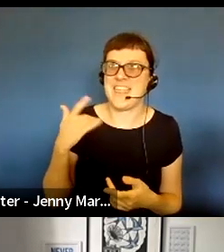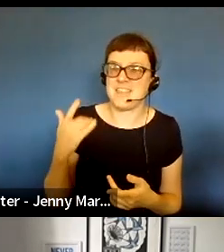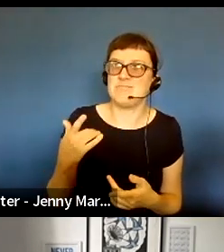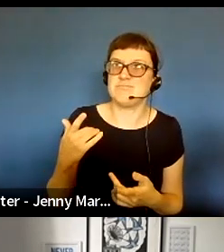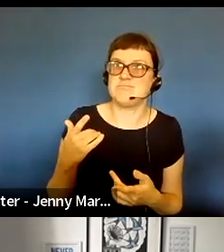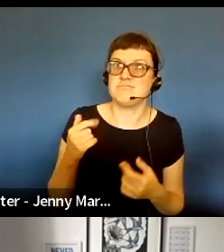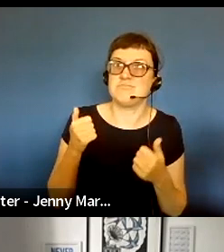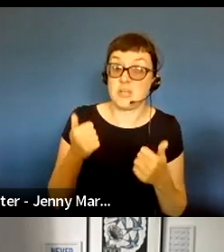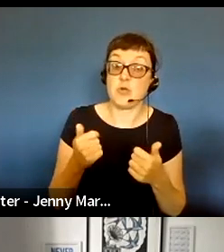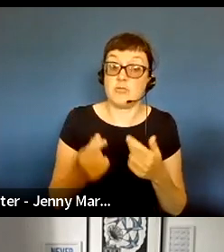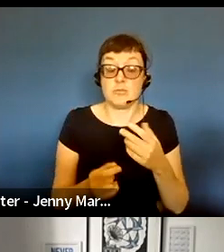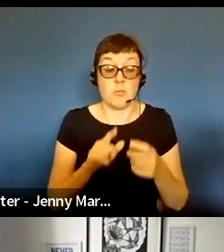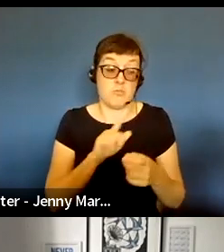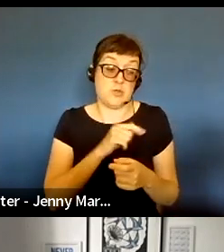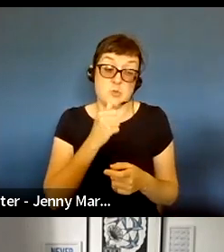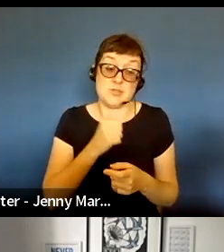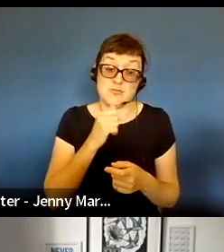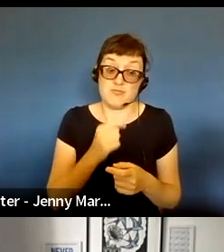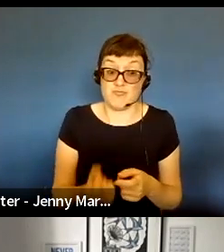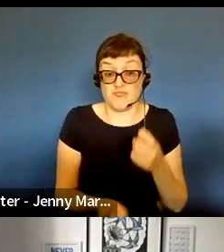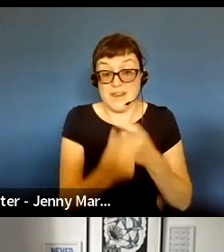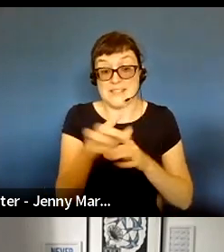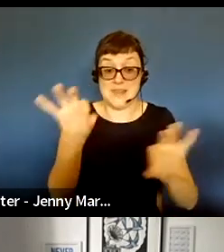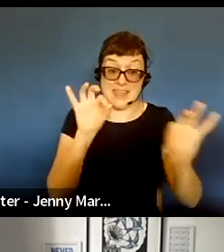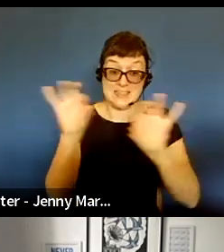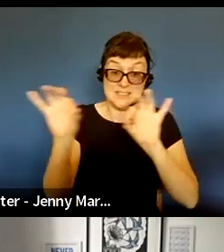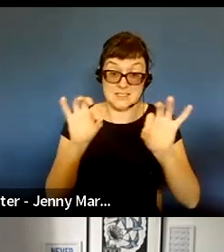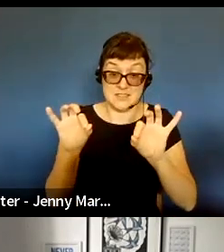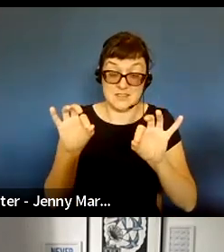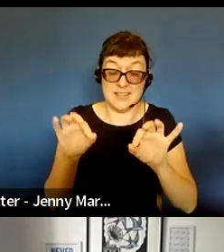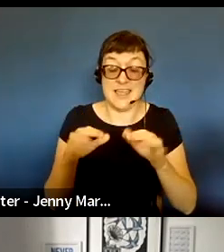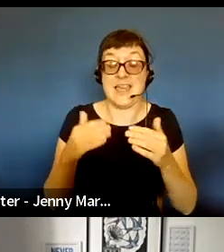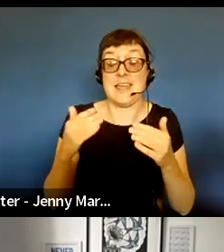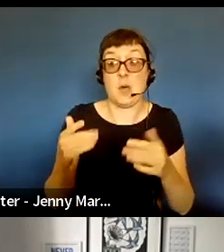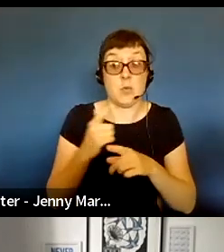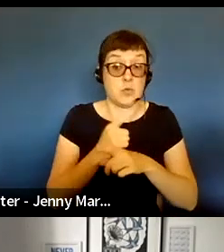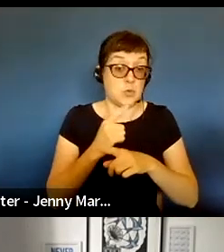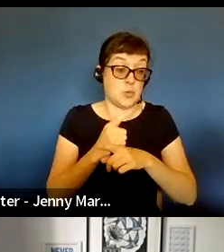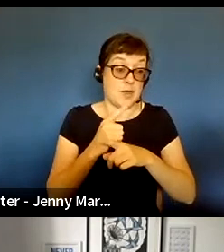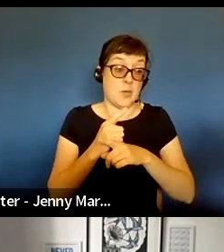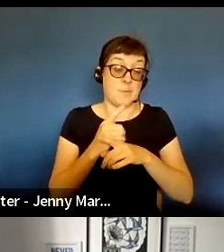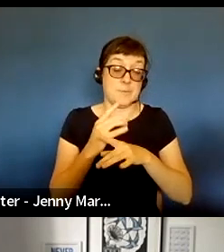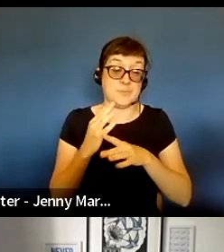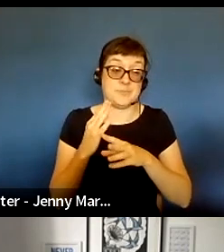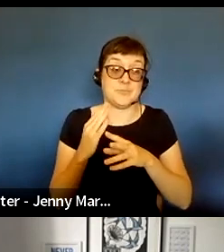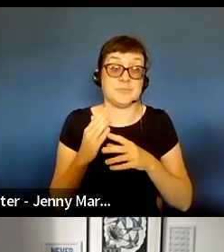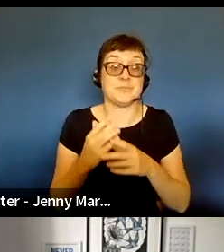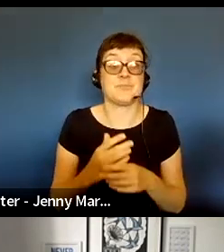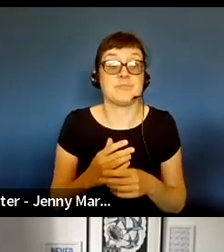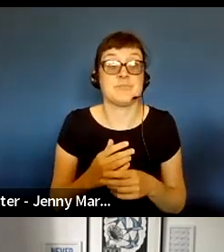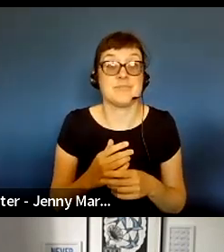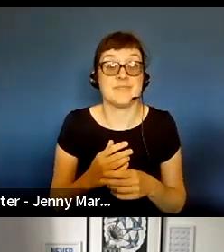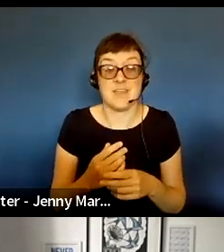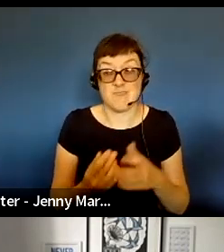in terms of random selection. And, and I think just to circle that side to what you're saying earlier around if the